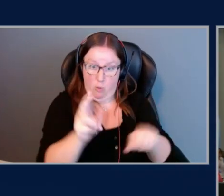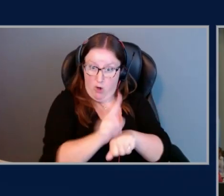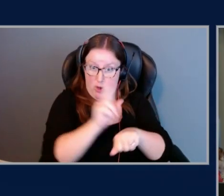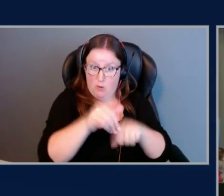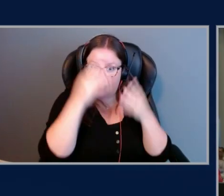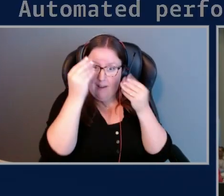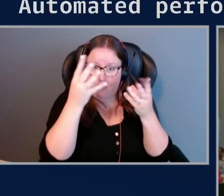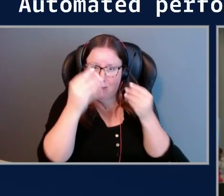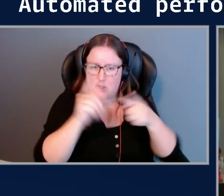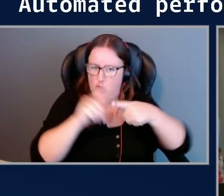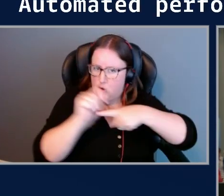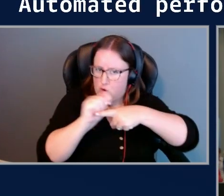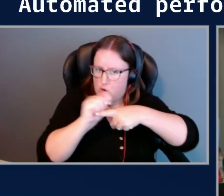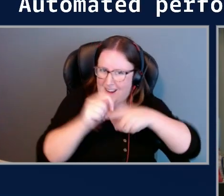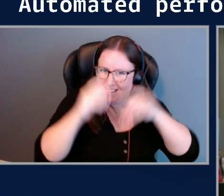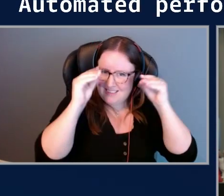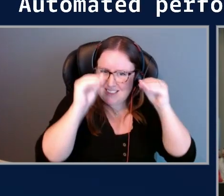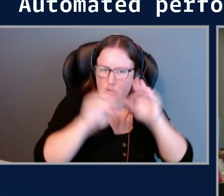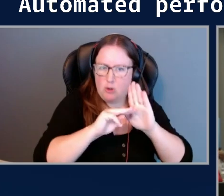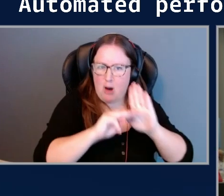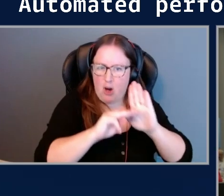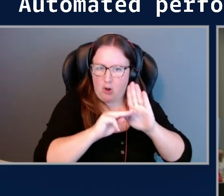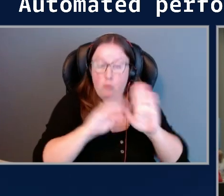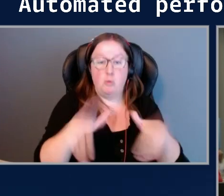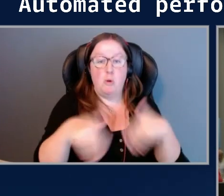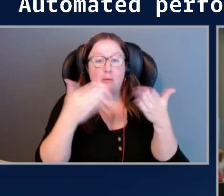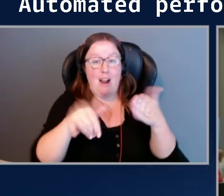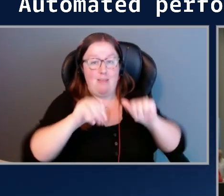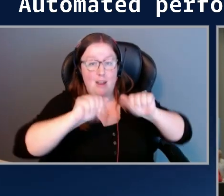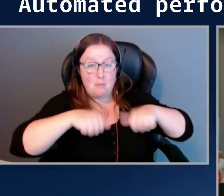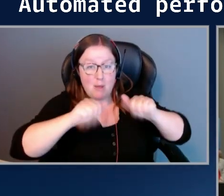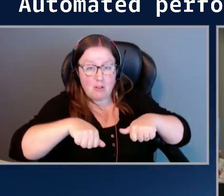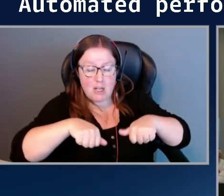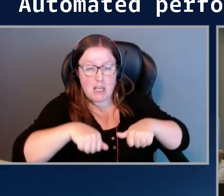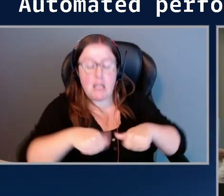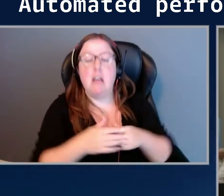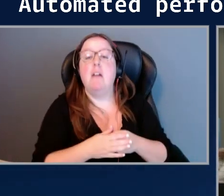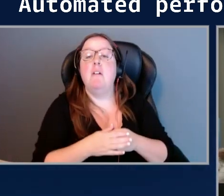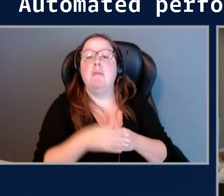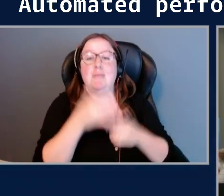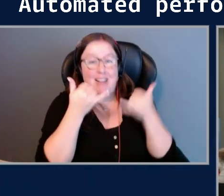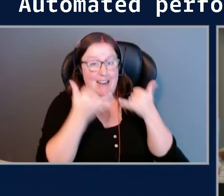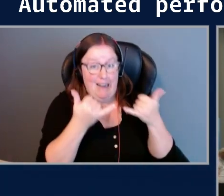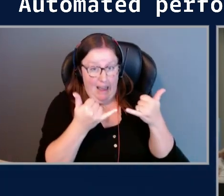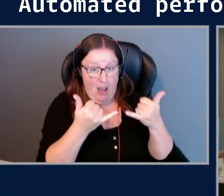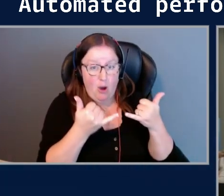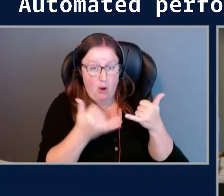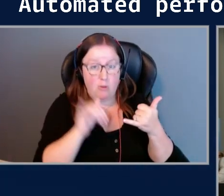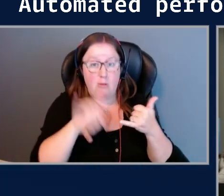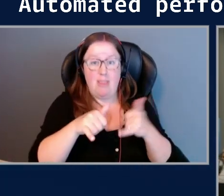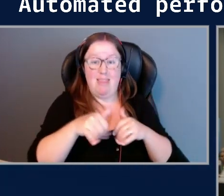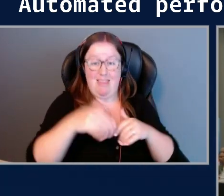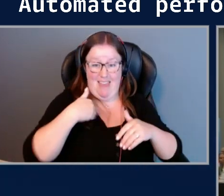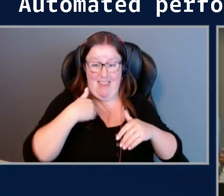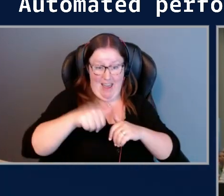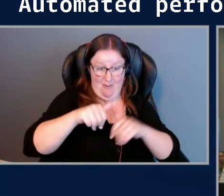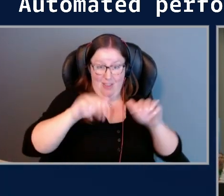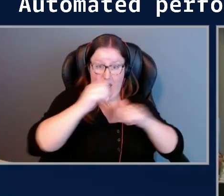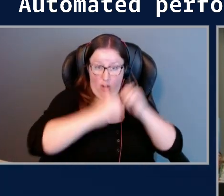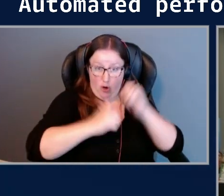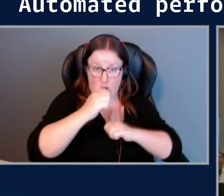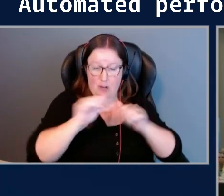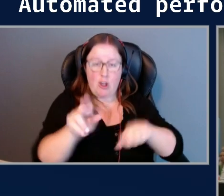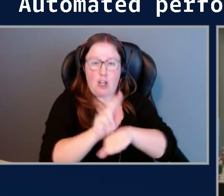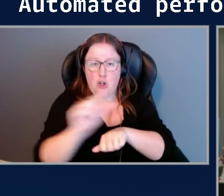train the model. And we are providing these capabilities where they can now have the architecture where they can use through Glue,